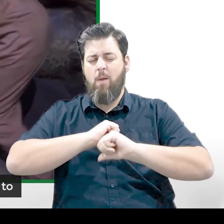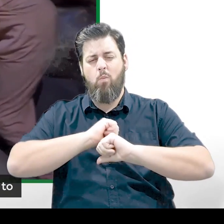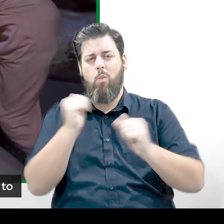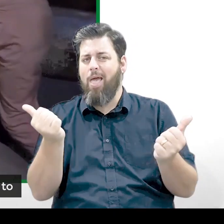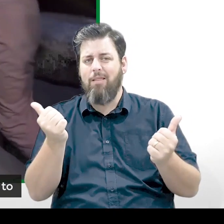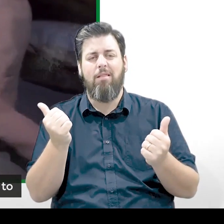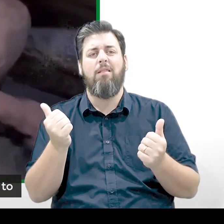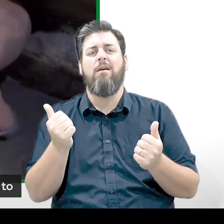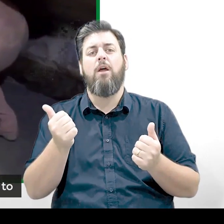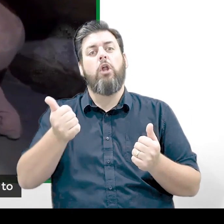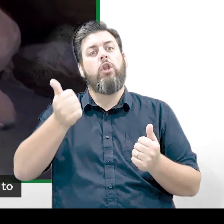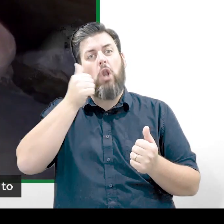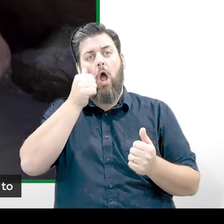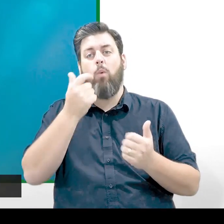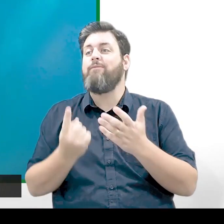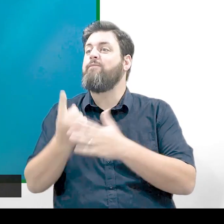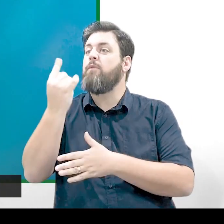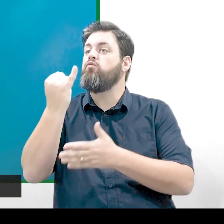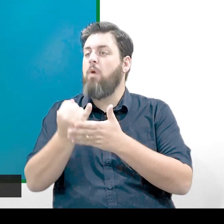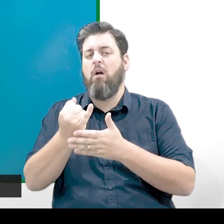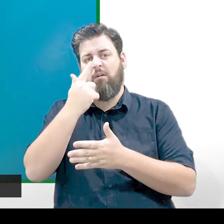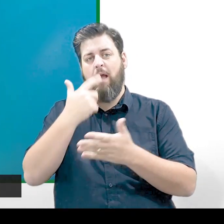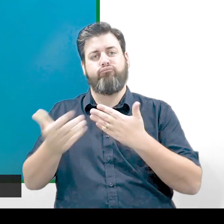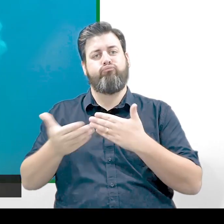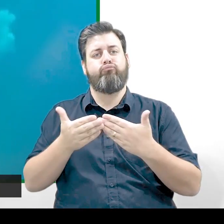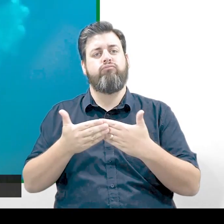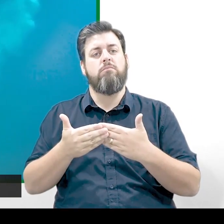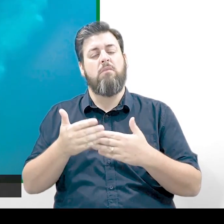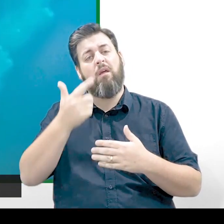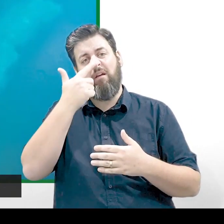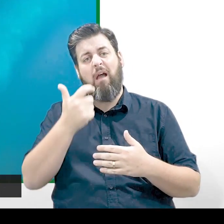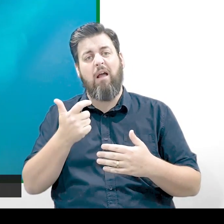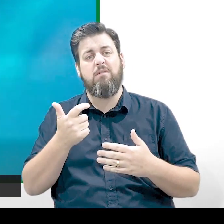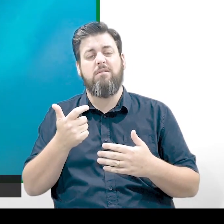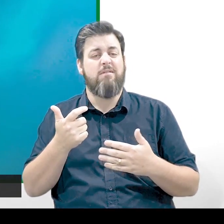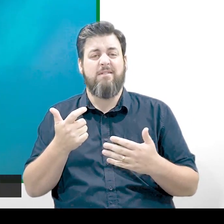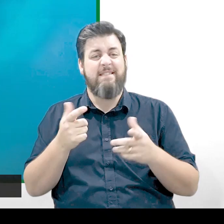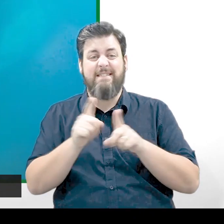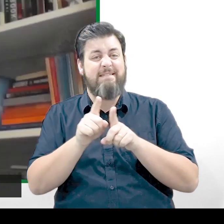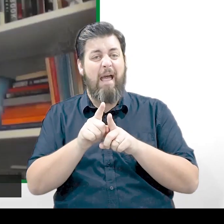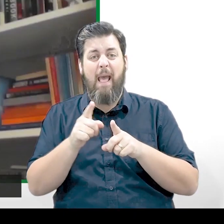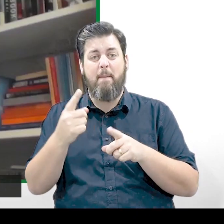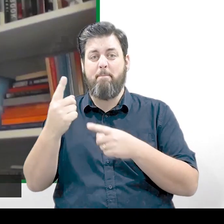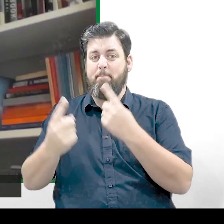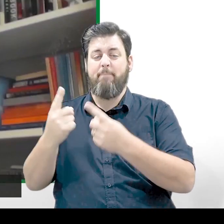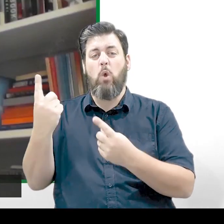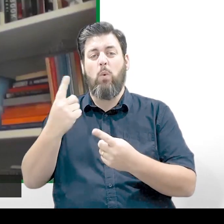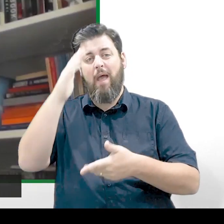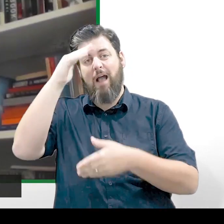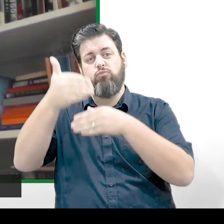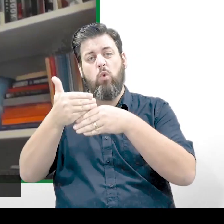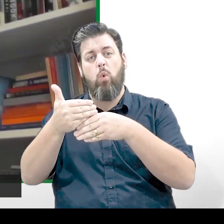to make sure that we knew what to do if something went wrong. So it's just like the astronauts. We